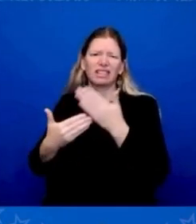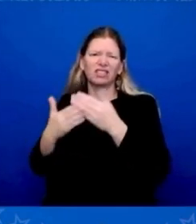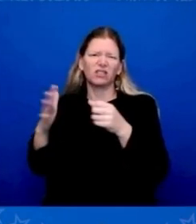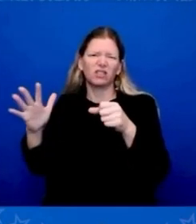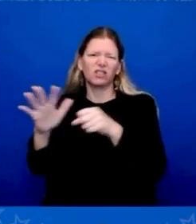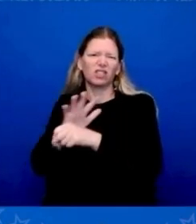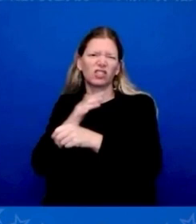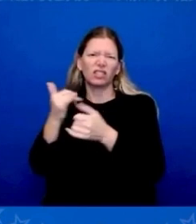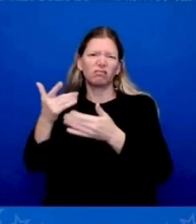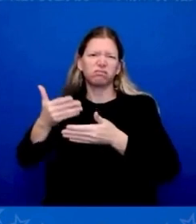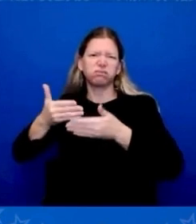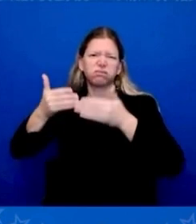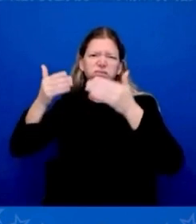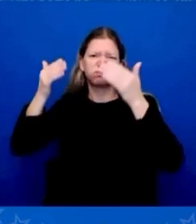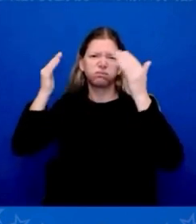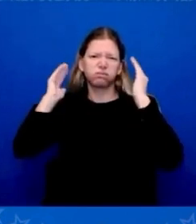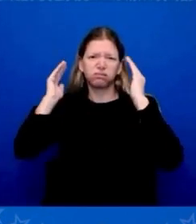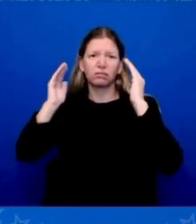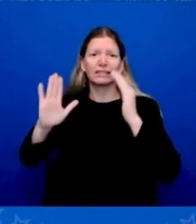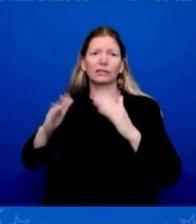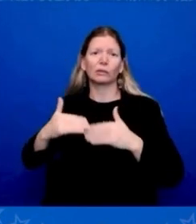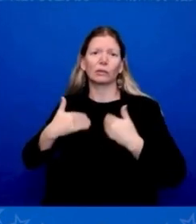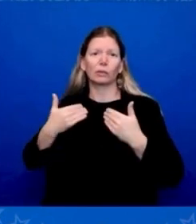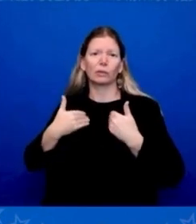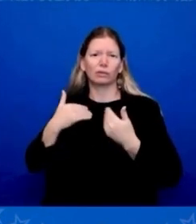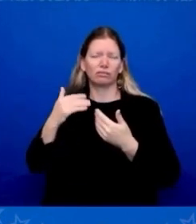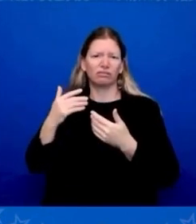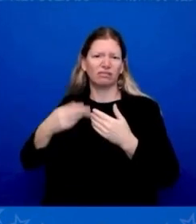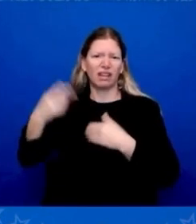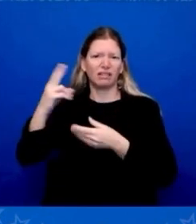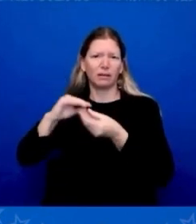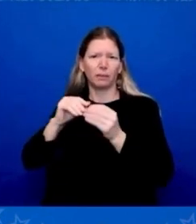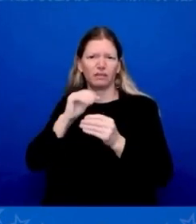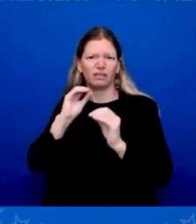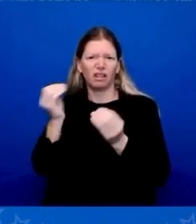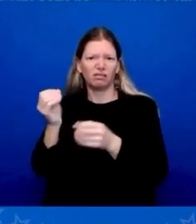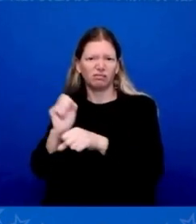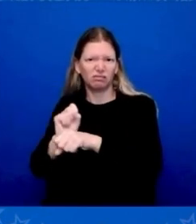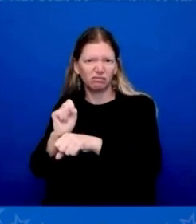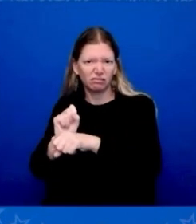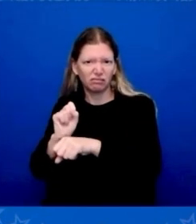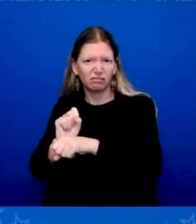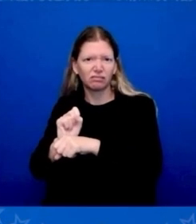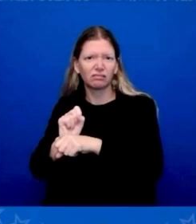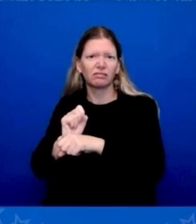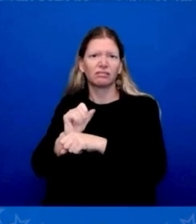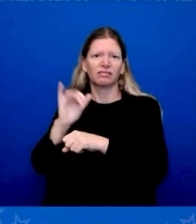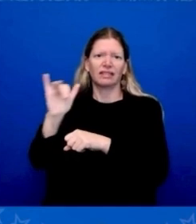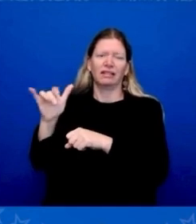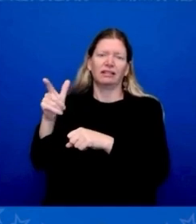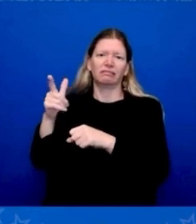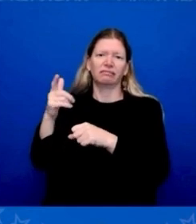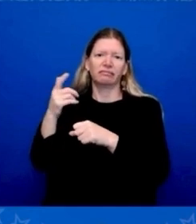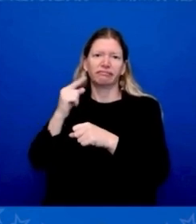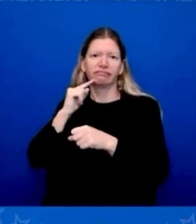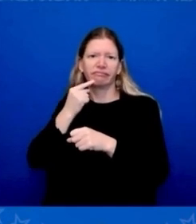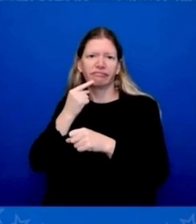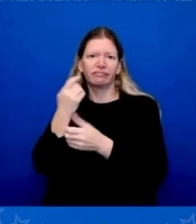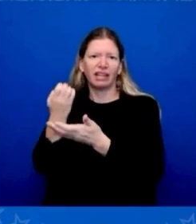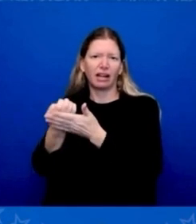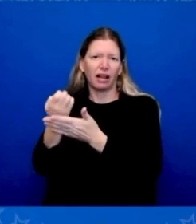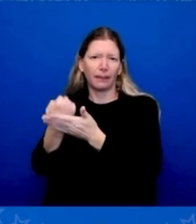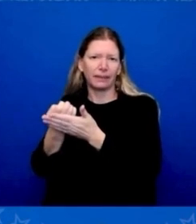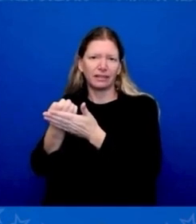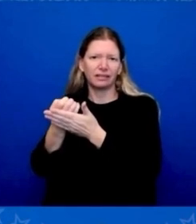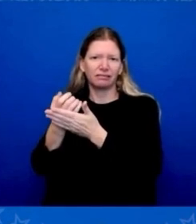economic tenants of his plan isn't working at all right now. I'm not happy for that, but it's not working. So he's